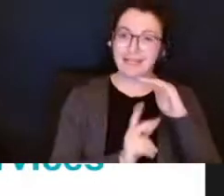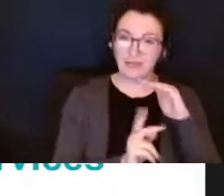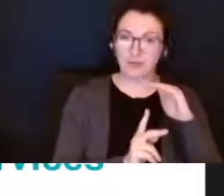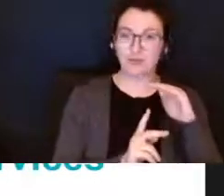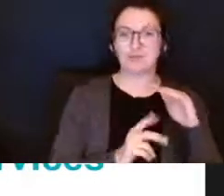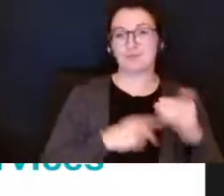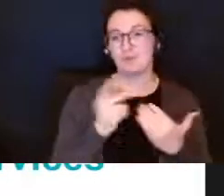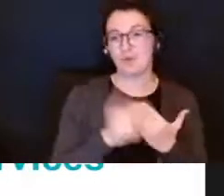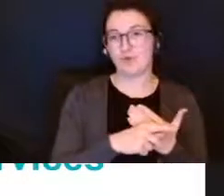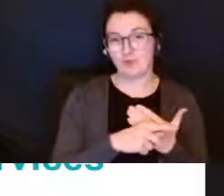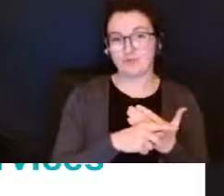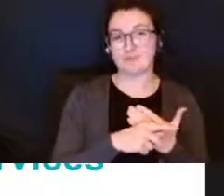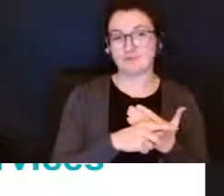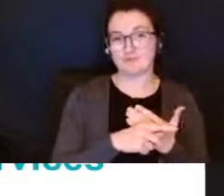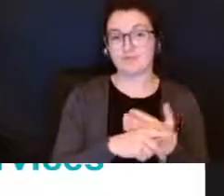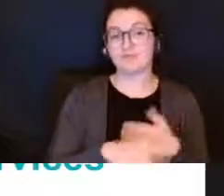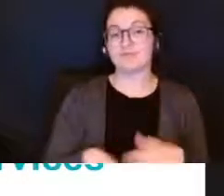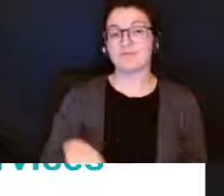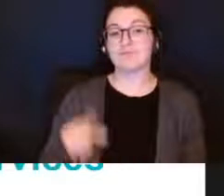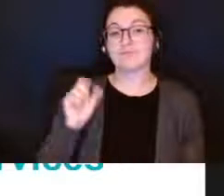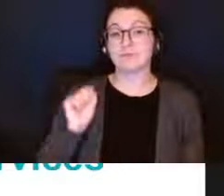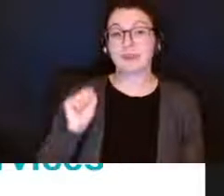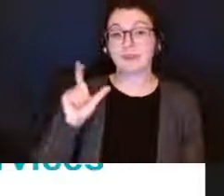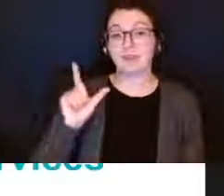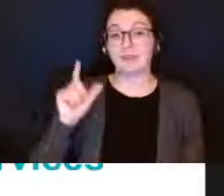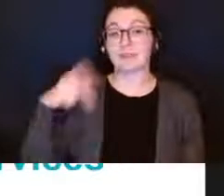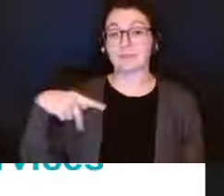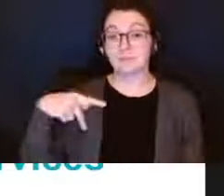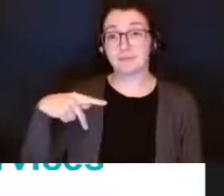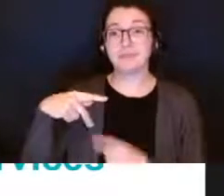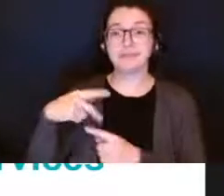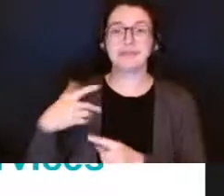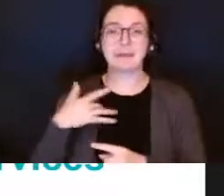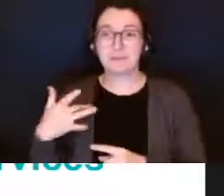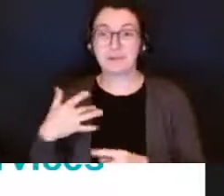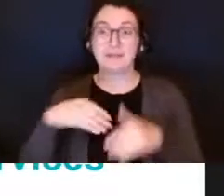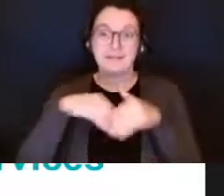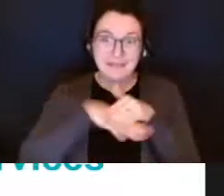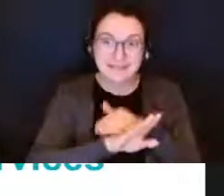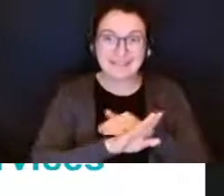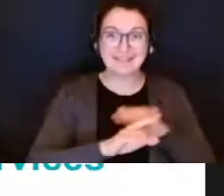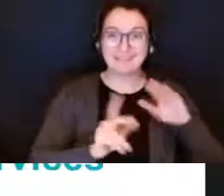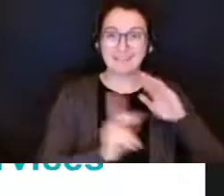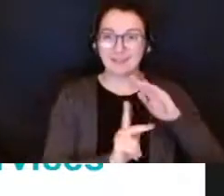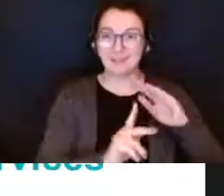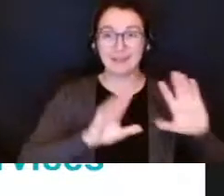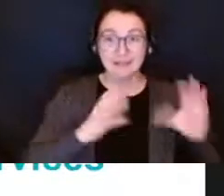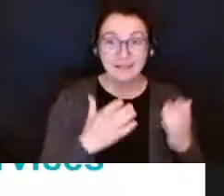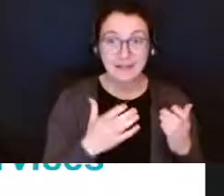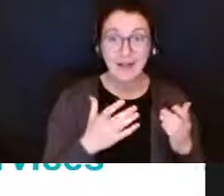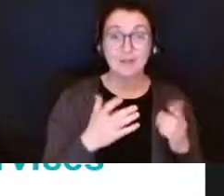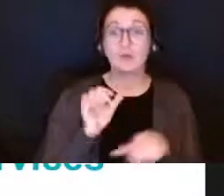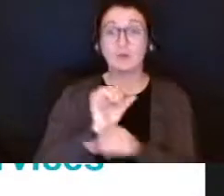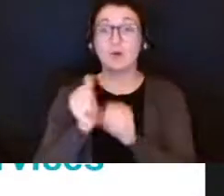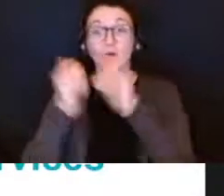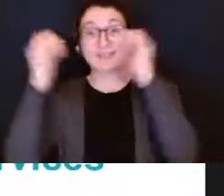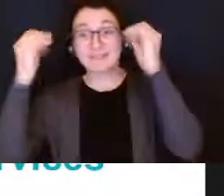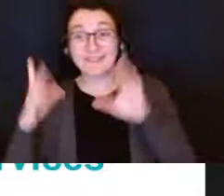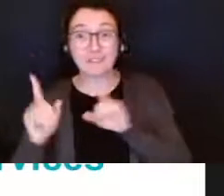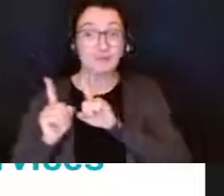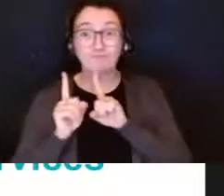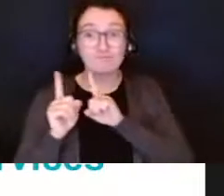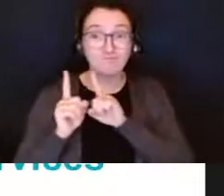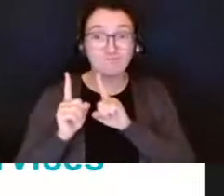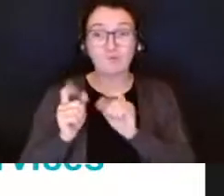our speech language pathologists are often in kindergarten classrooms working alongside our teachers and early childhood